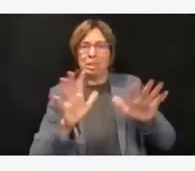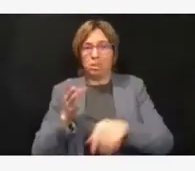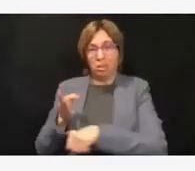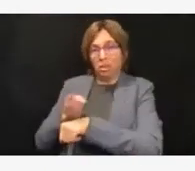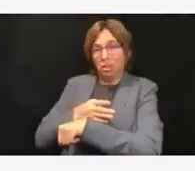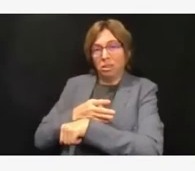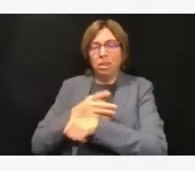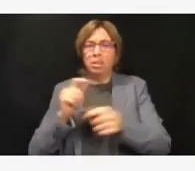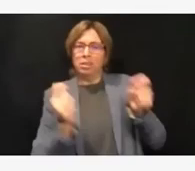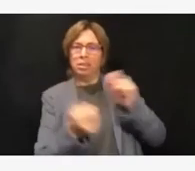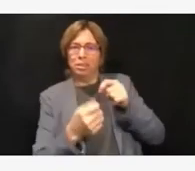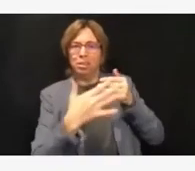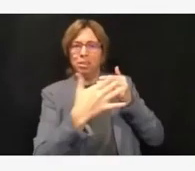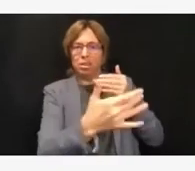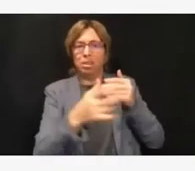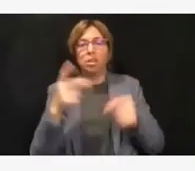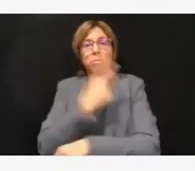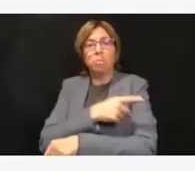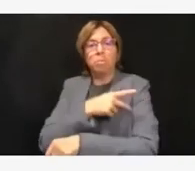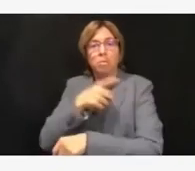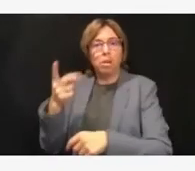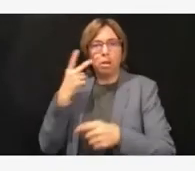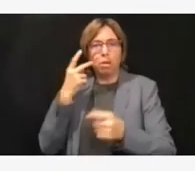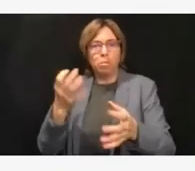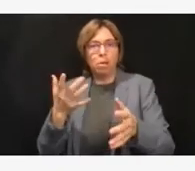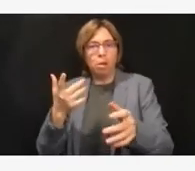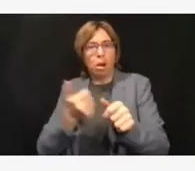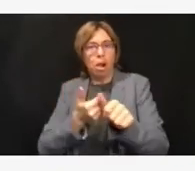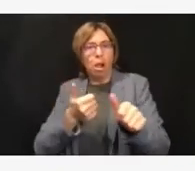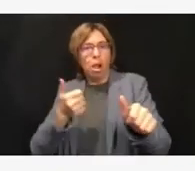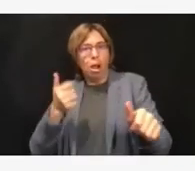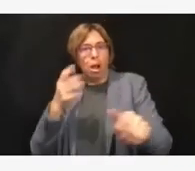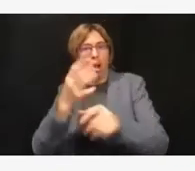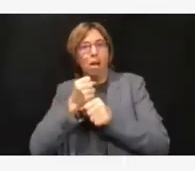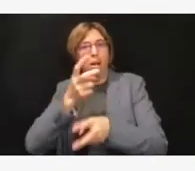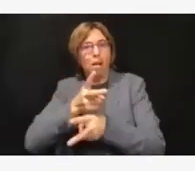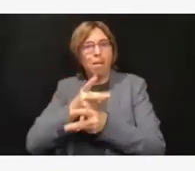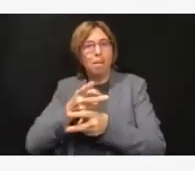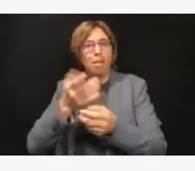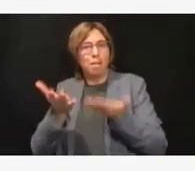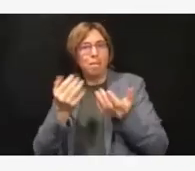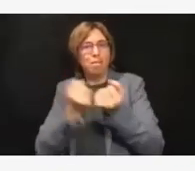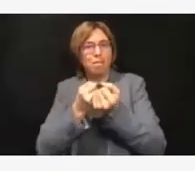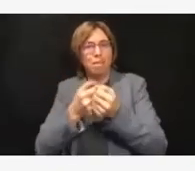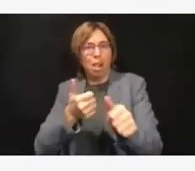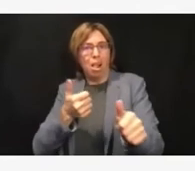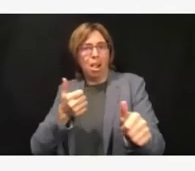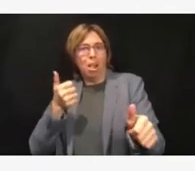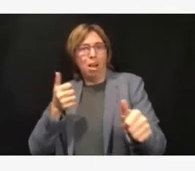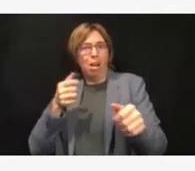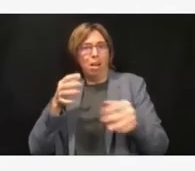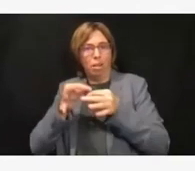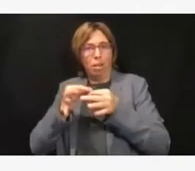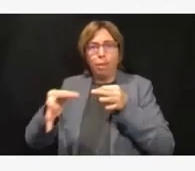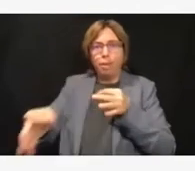I think the place it's easiest to quantify that is probably in the surgical realm.